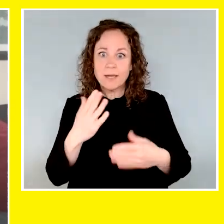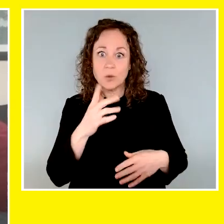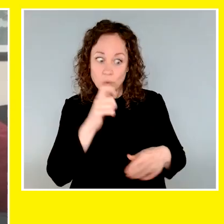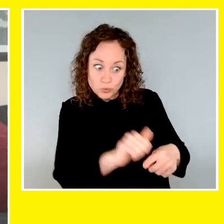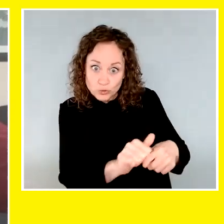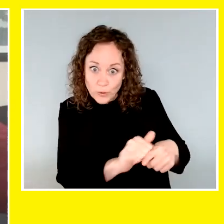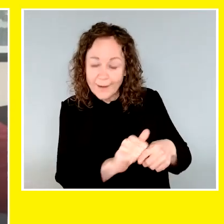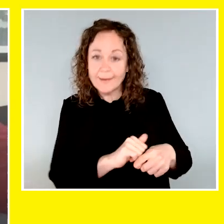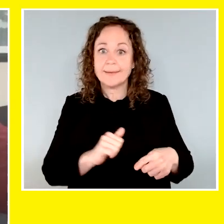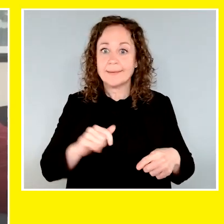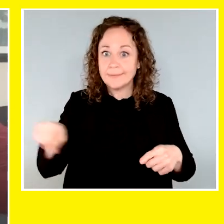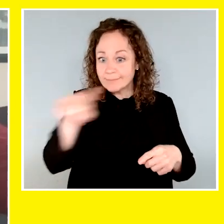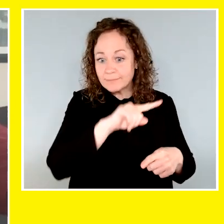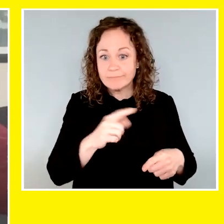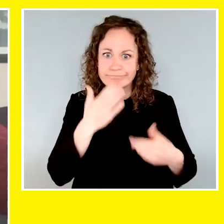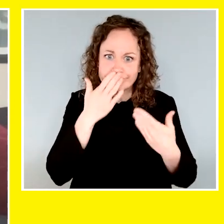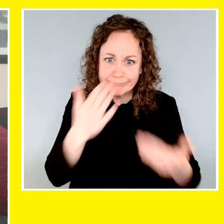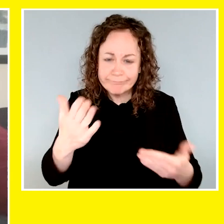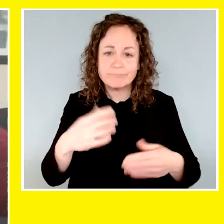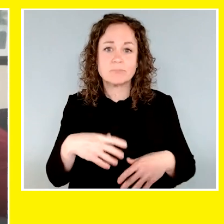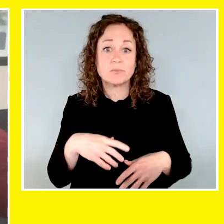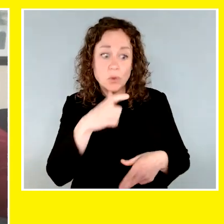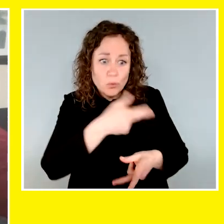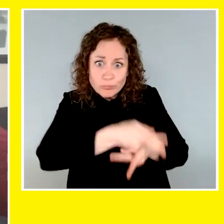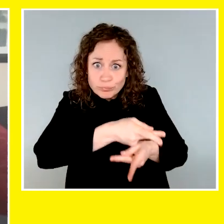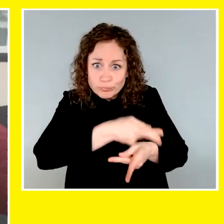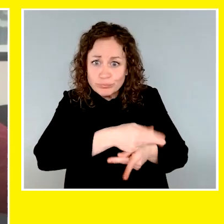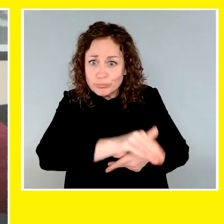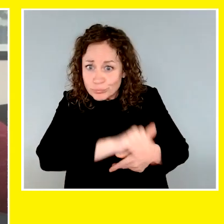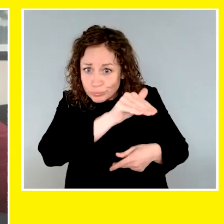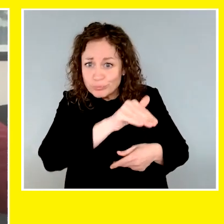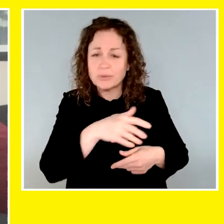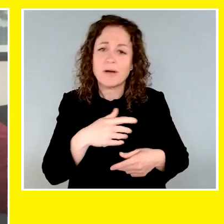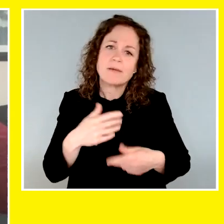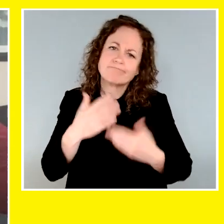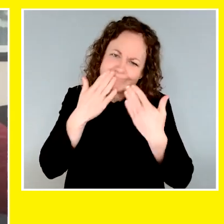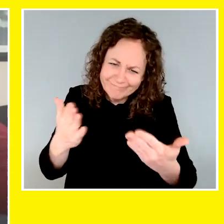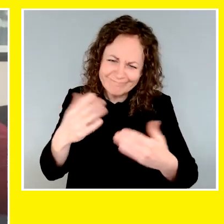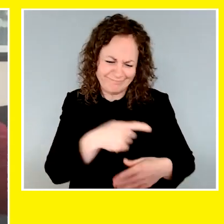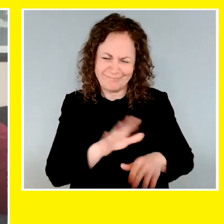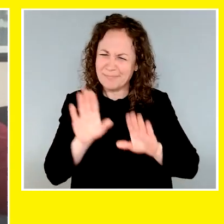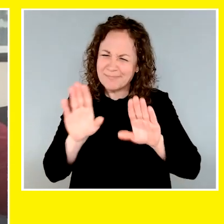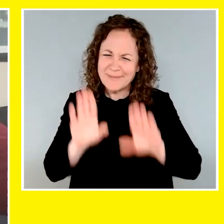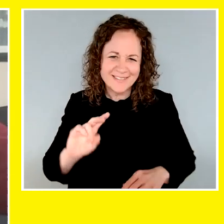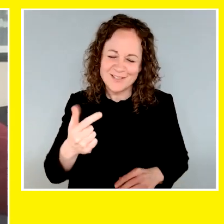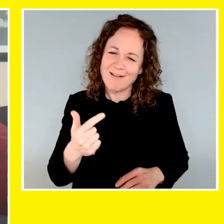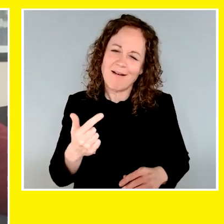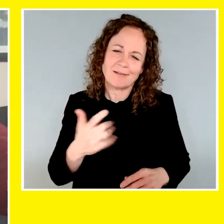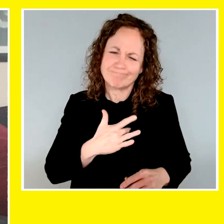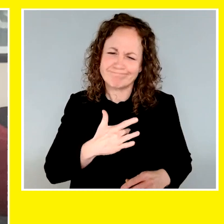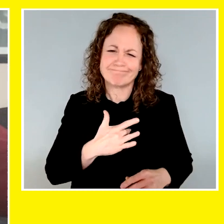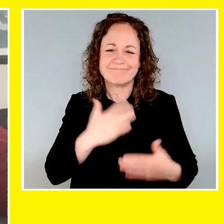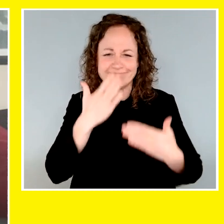want to make a point of thanking all of Eric's trainers and puppy raisers that raised such an amazing dog.